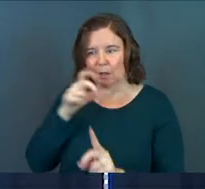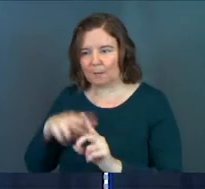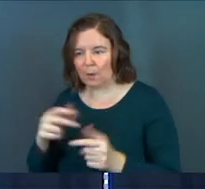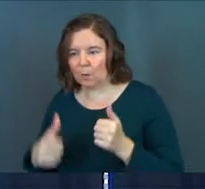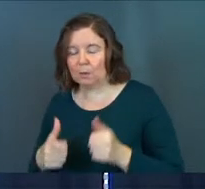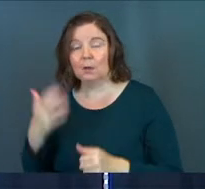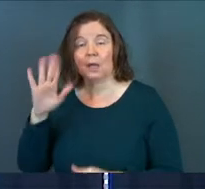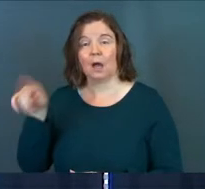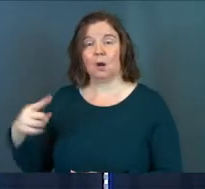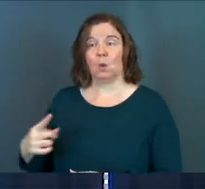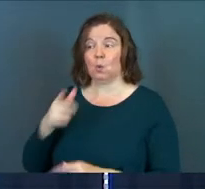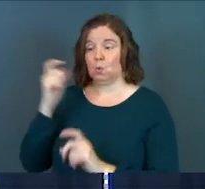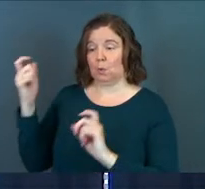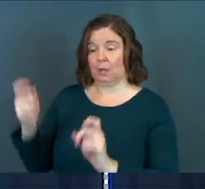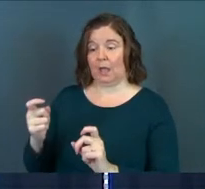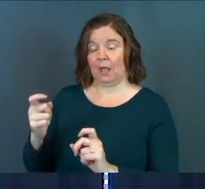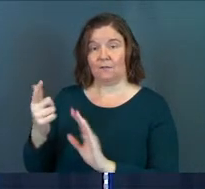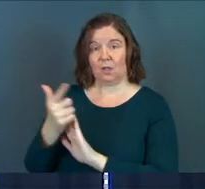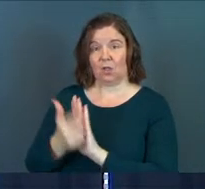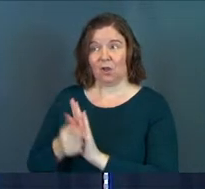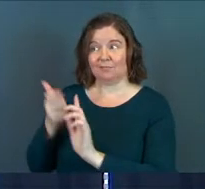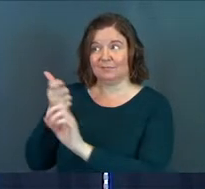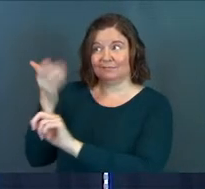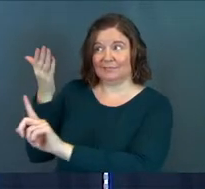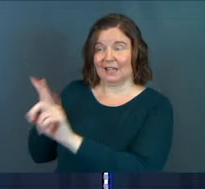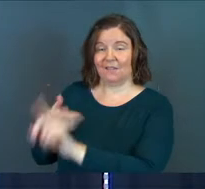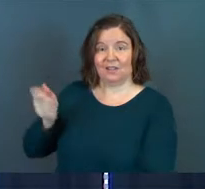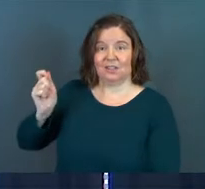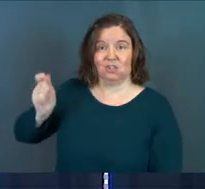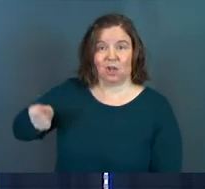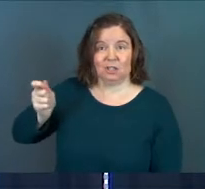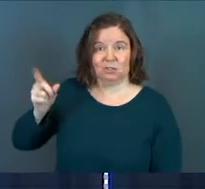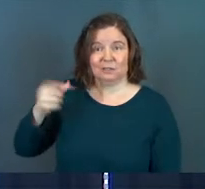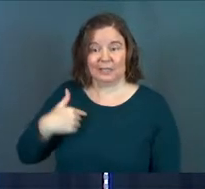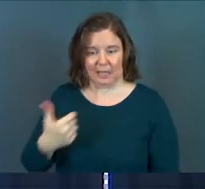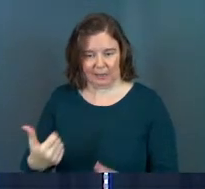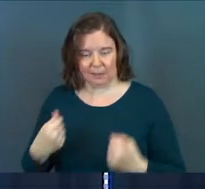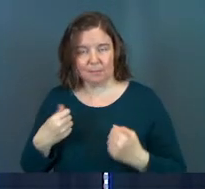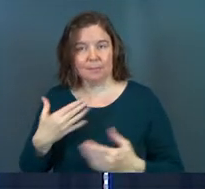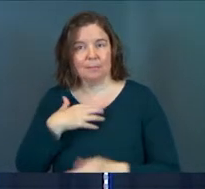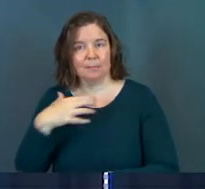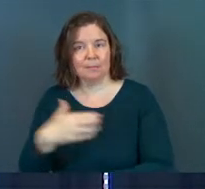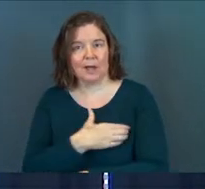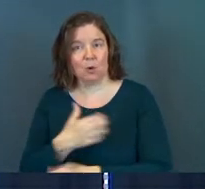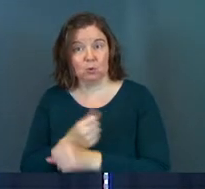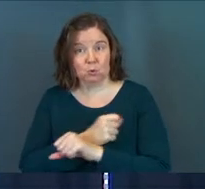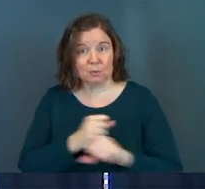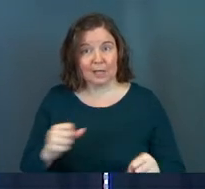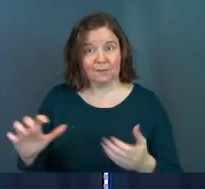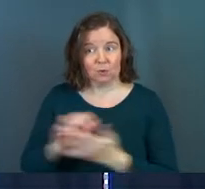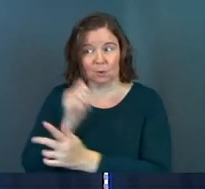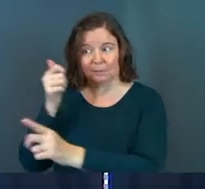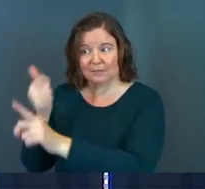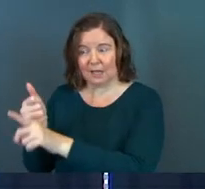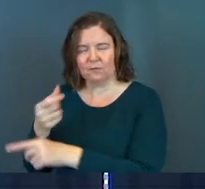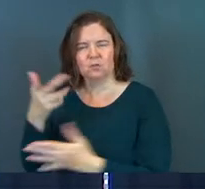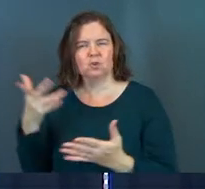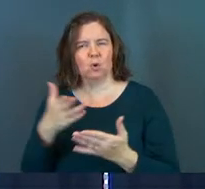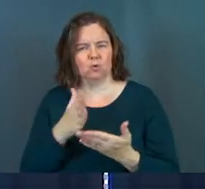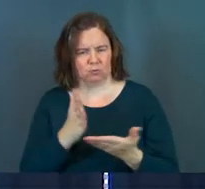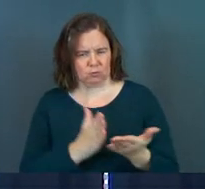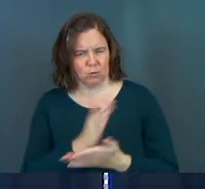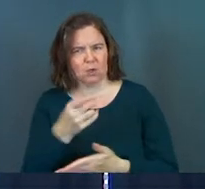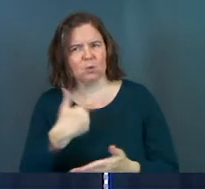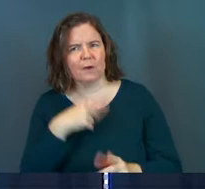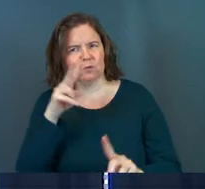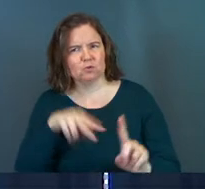the law is the judge. He alone has the power to save or to destroy. So what right do you have to judge your neighbor?